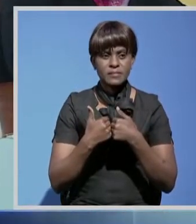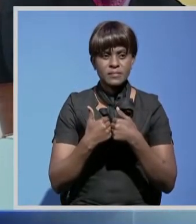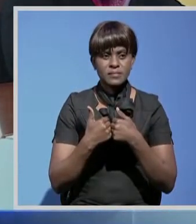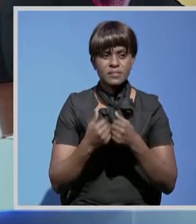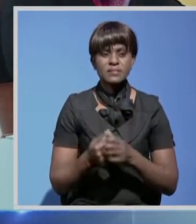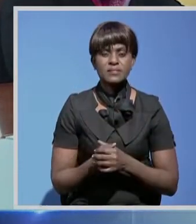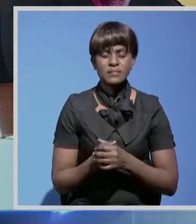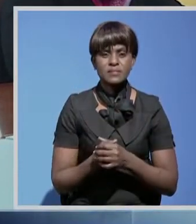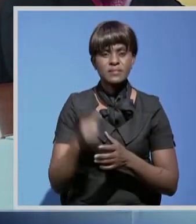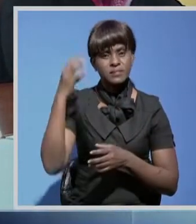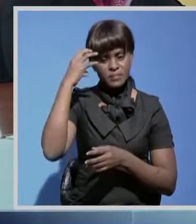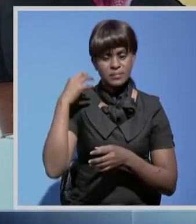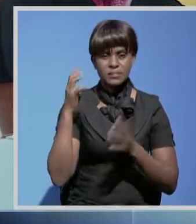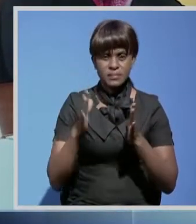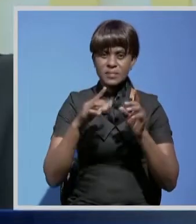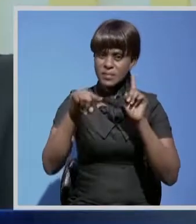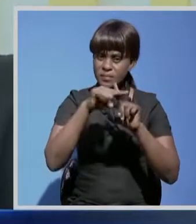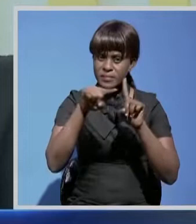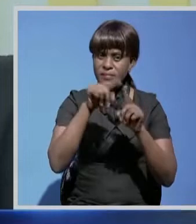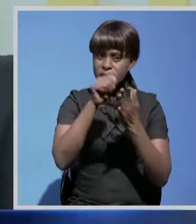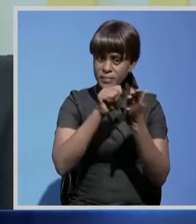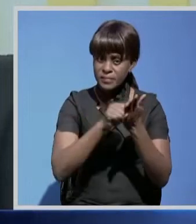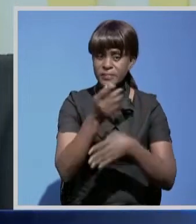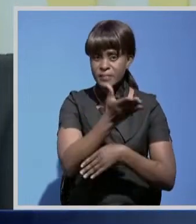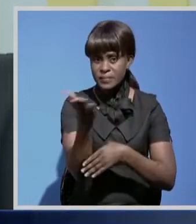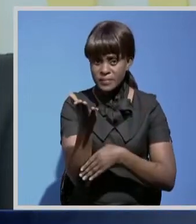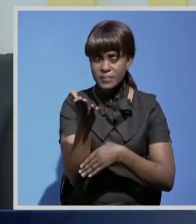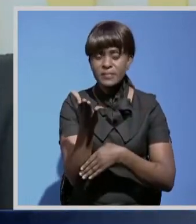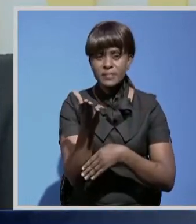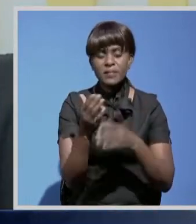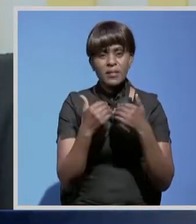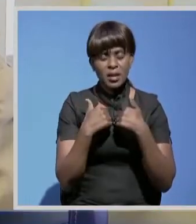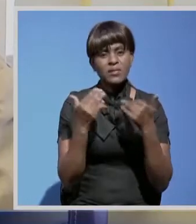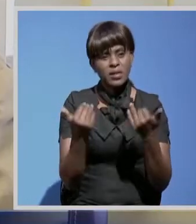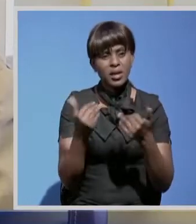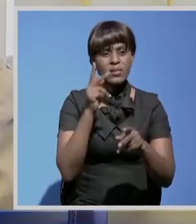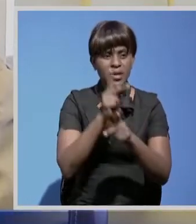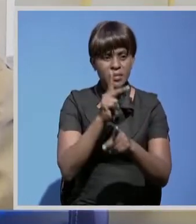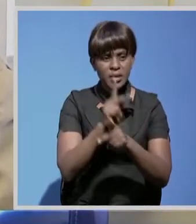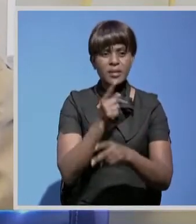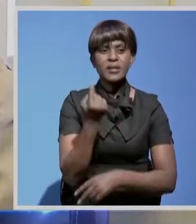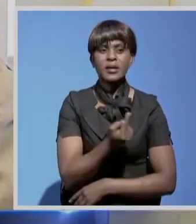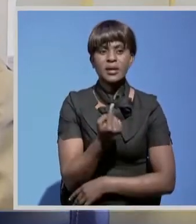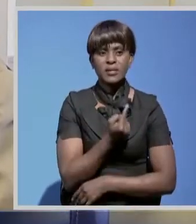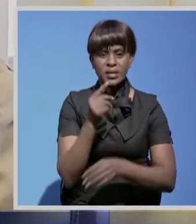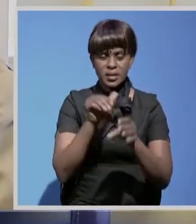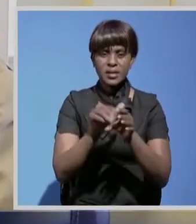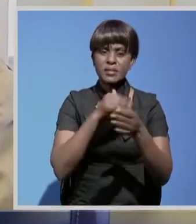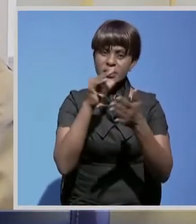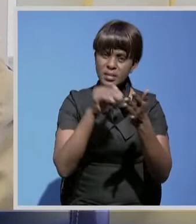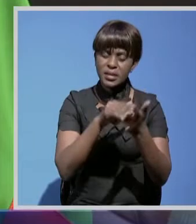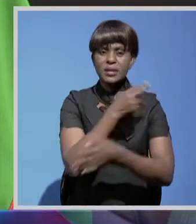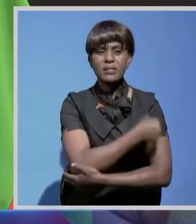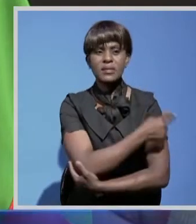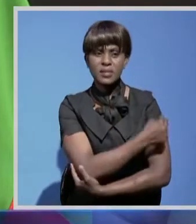the officers who tested positive have since been put on isolation in isolation centers rather